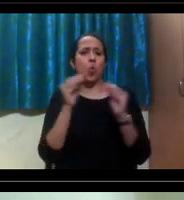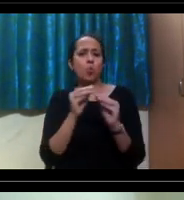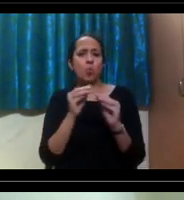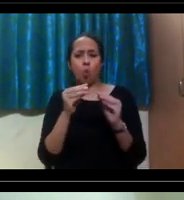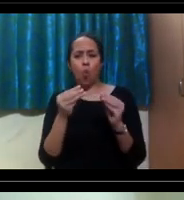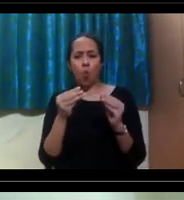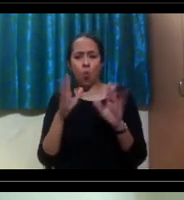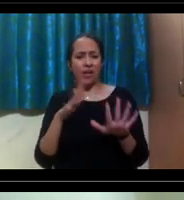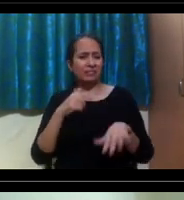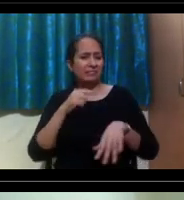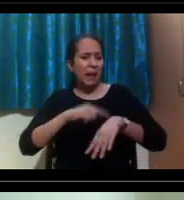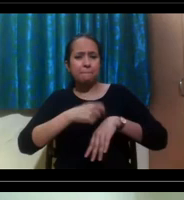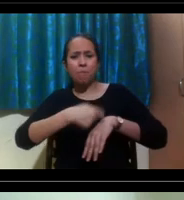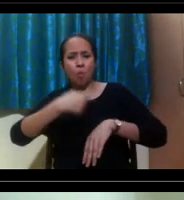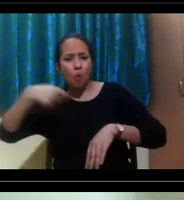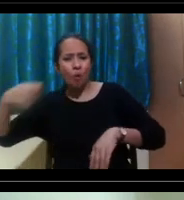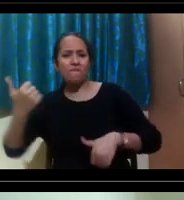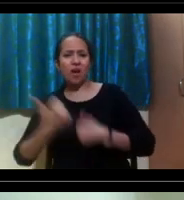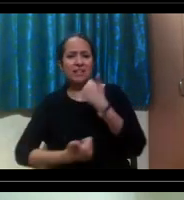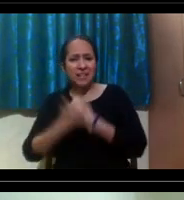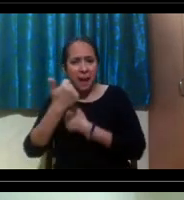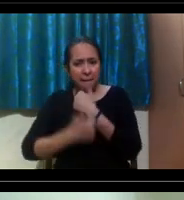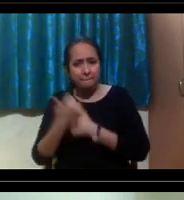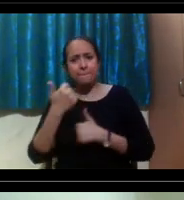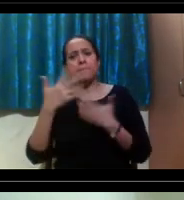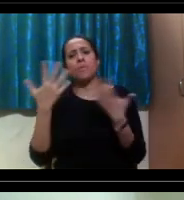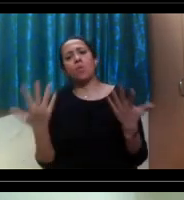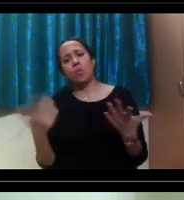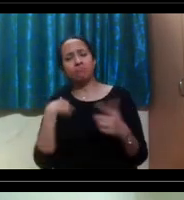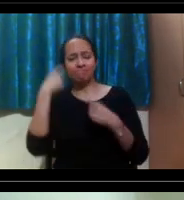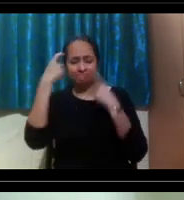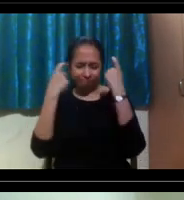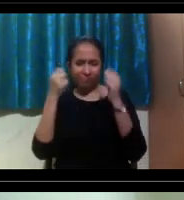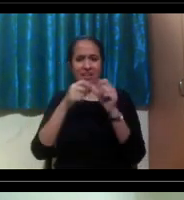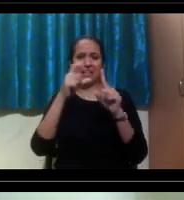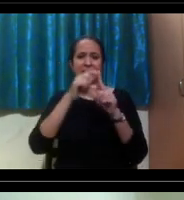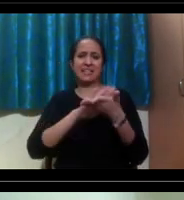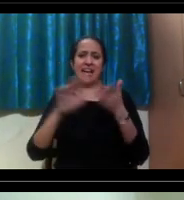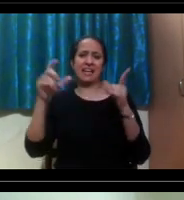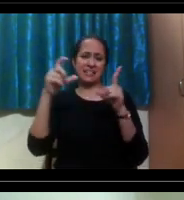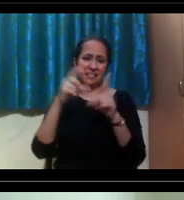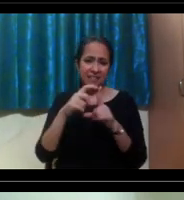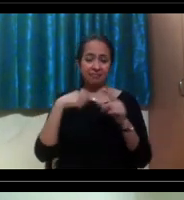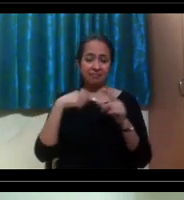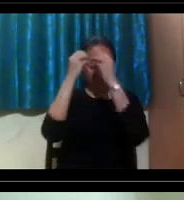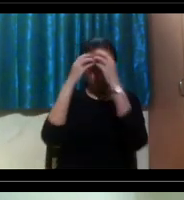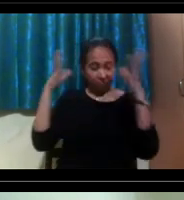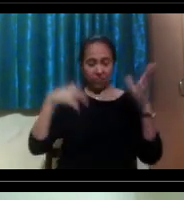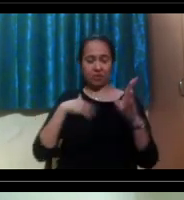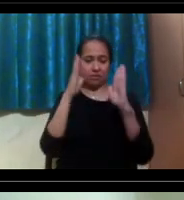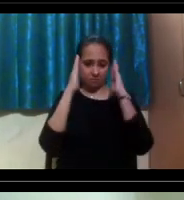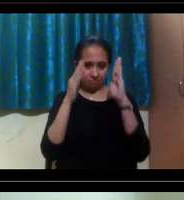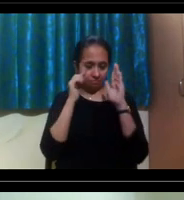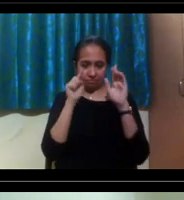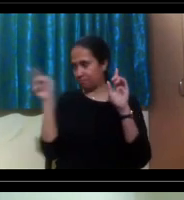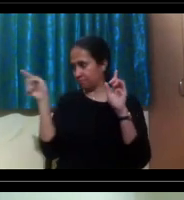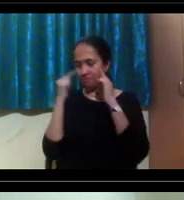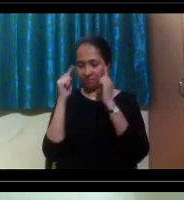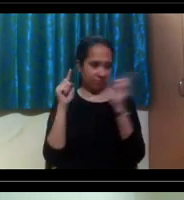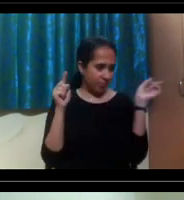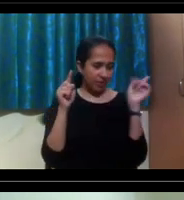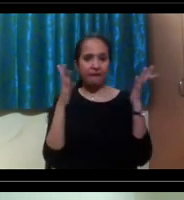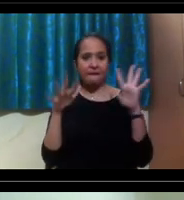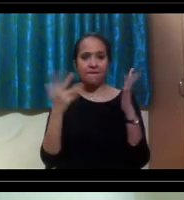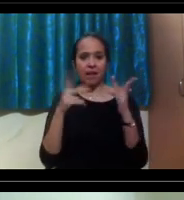to be able to accomplish the exam. Um, especially when I come think about ADHD, I think about, um, you know, distraction, absolutely. And so